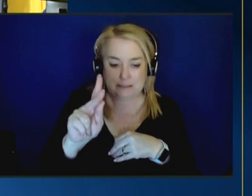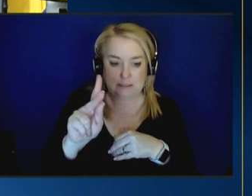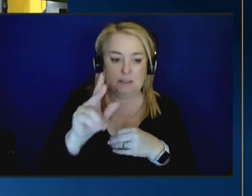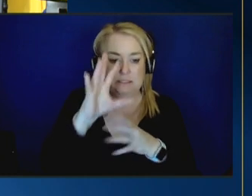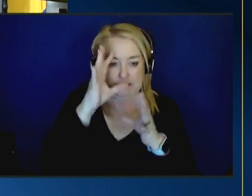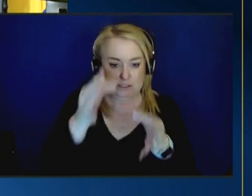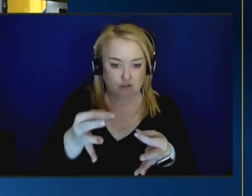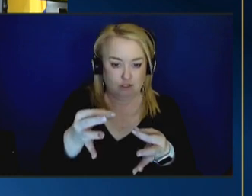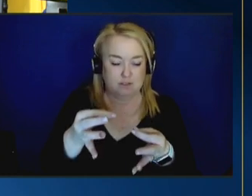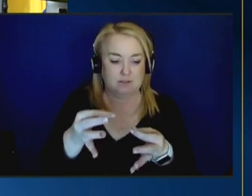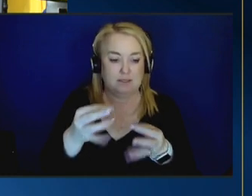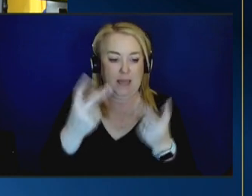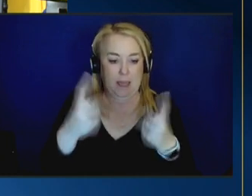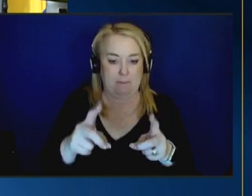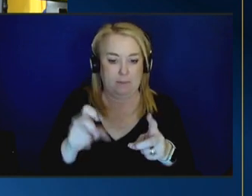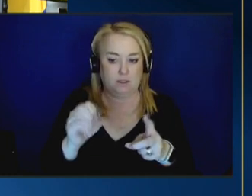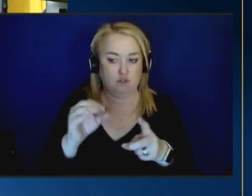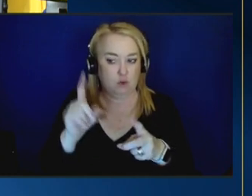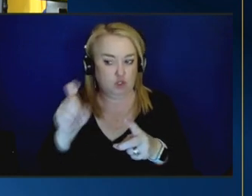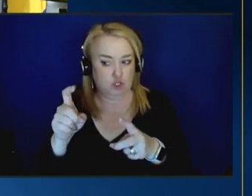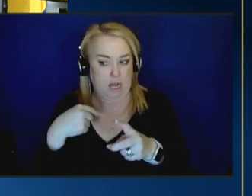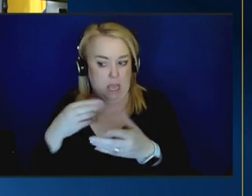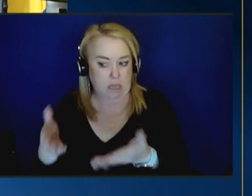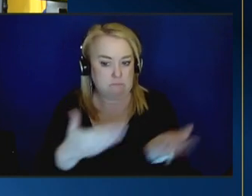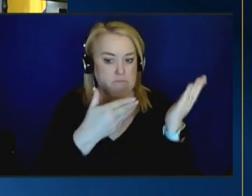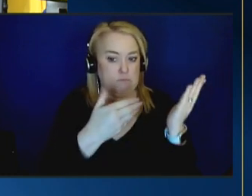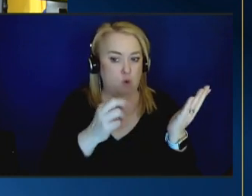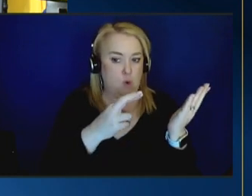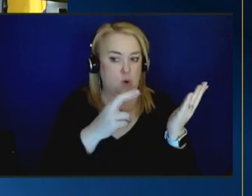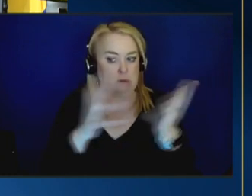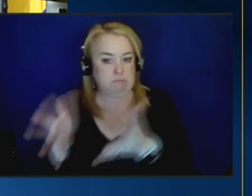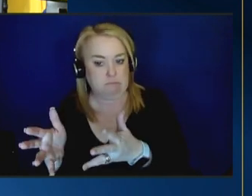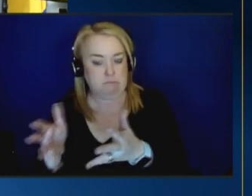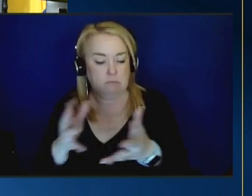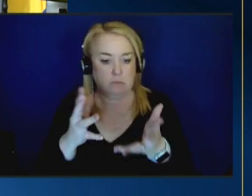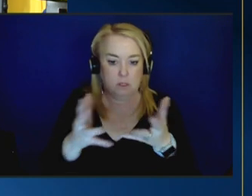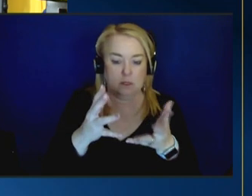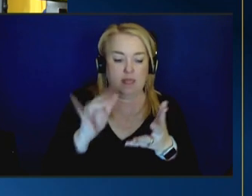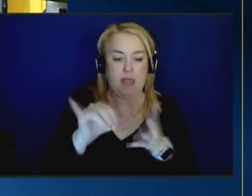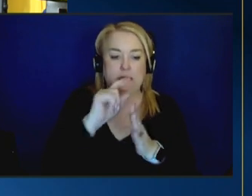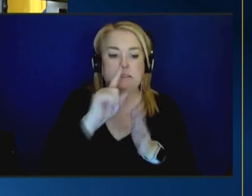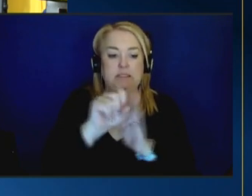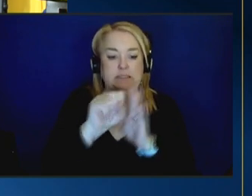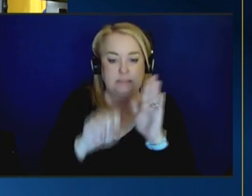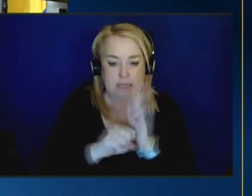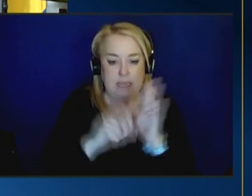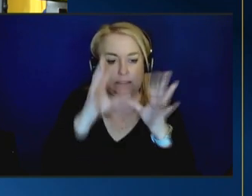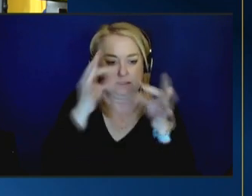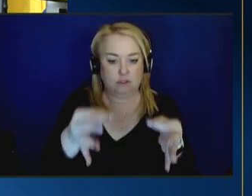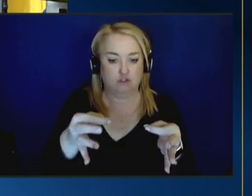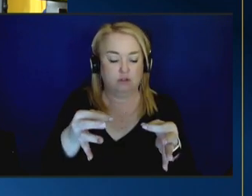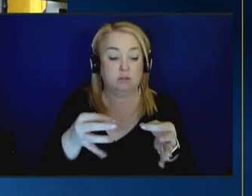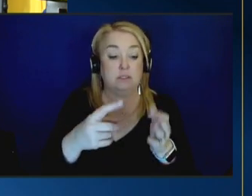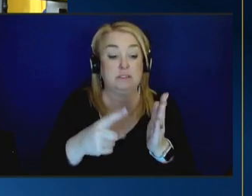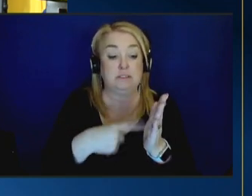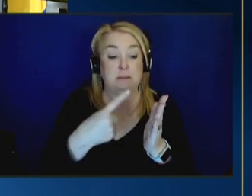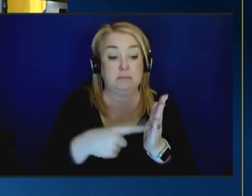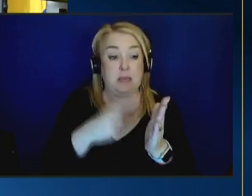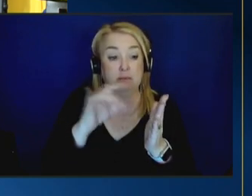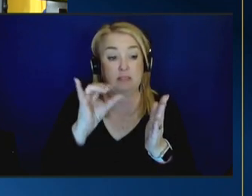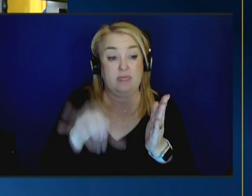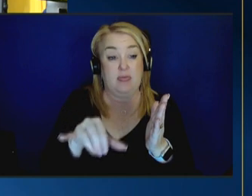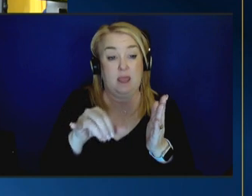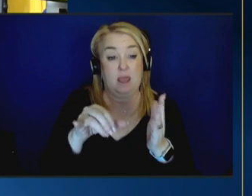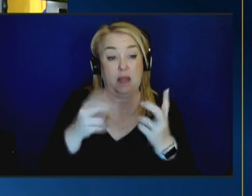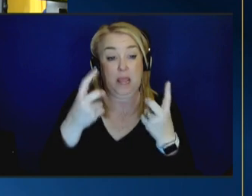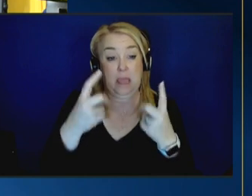take a child into care or not primarily is a state decision and often it was the case that those end up being